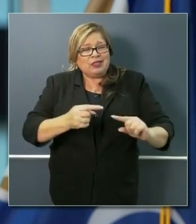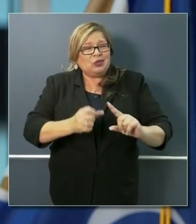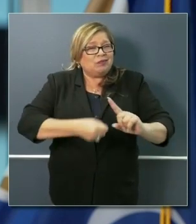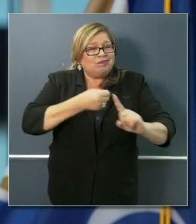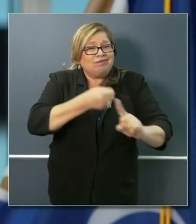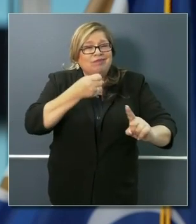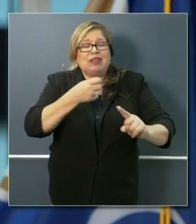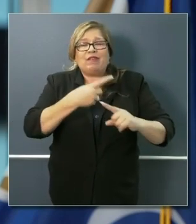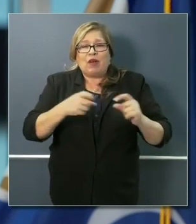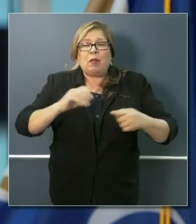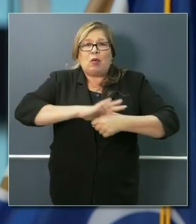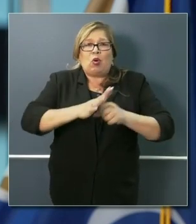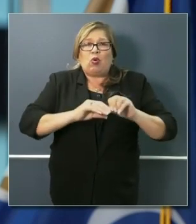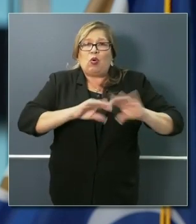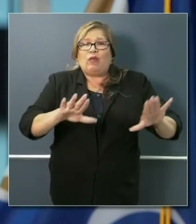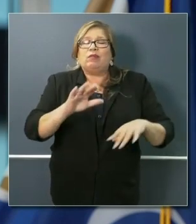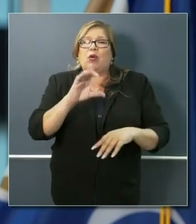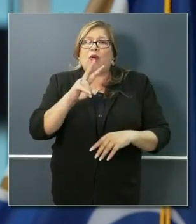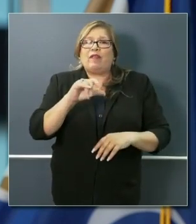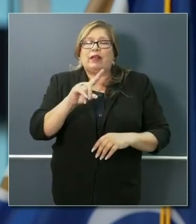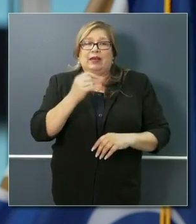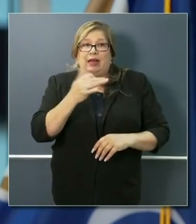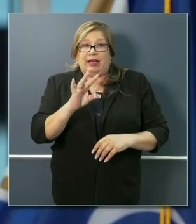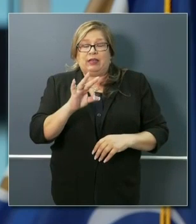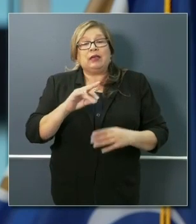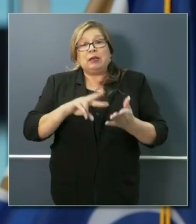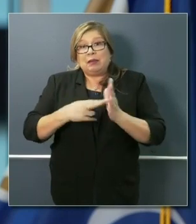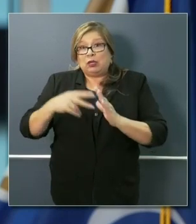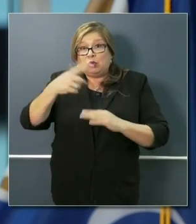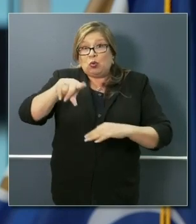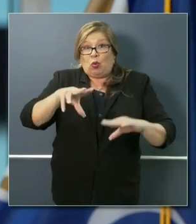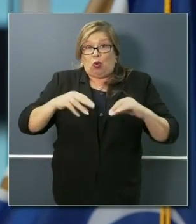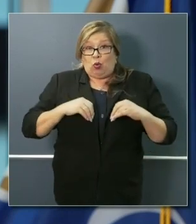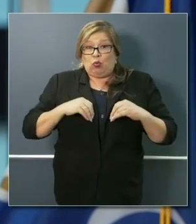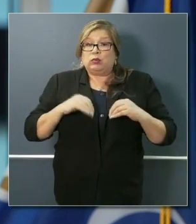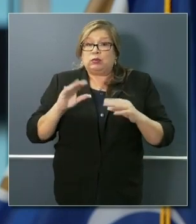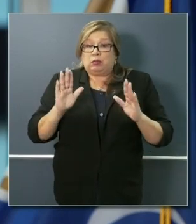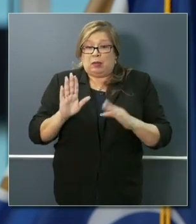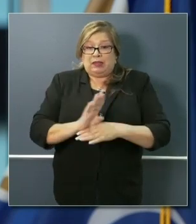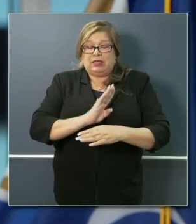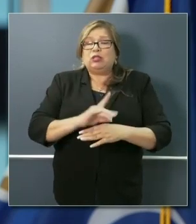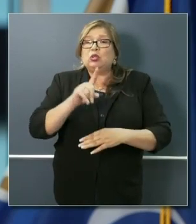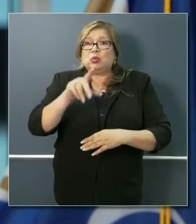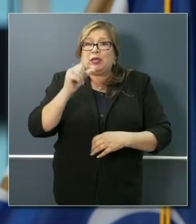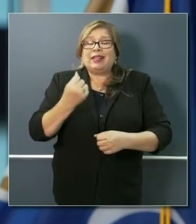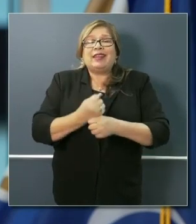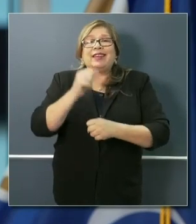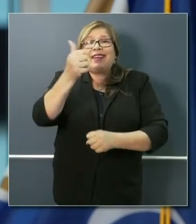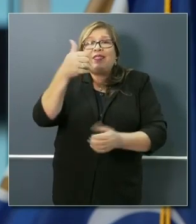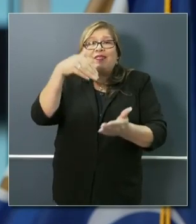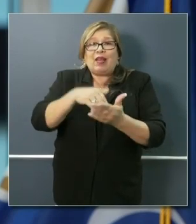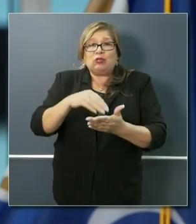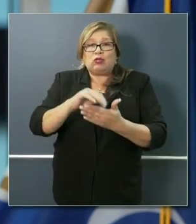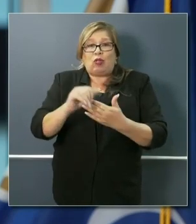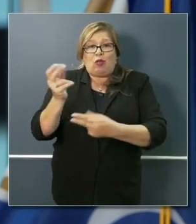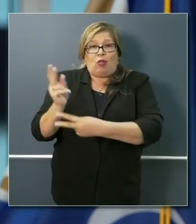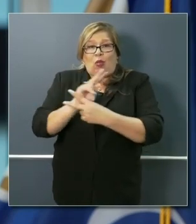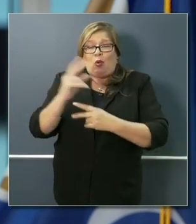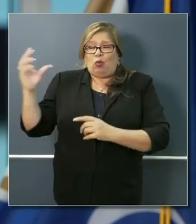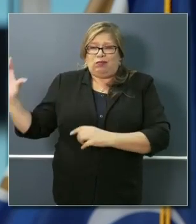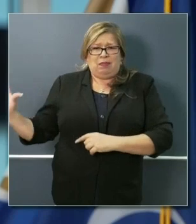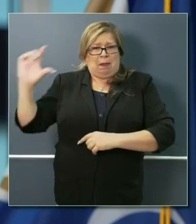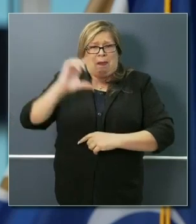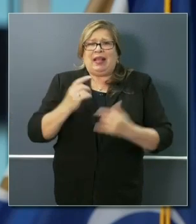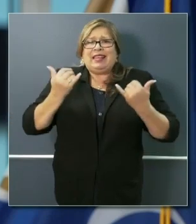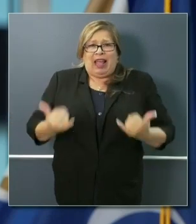consequences of COVID-19. You can get a $10,000 loan up front as your application is